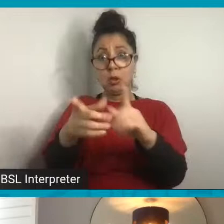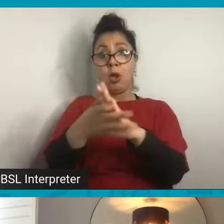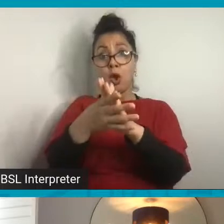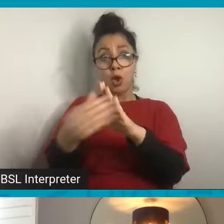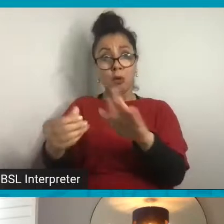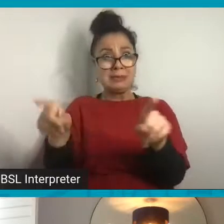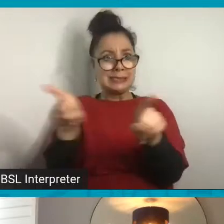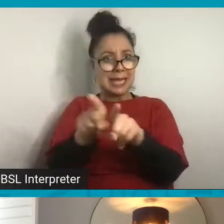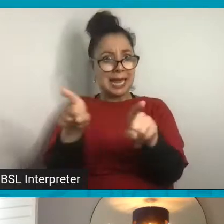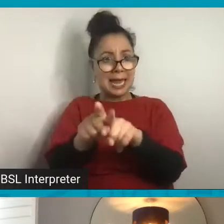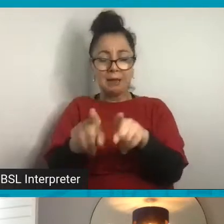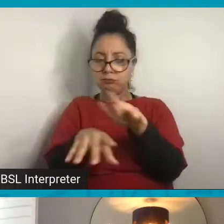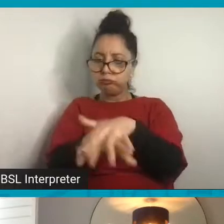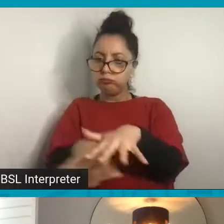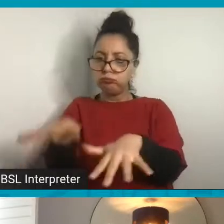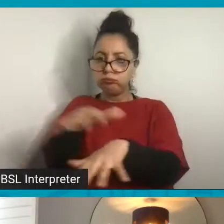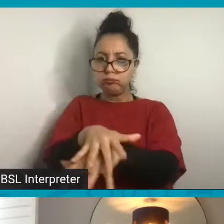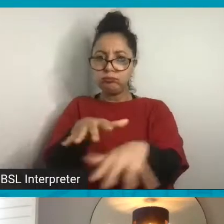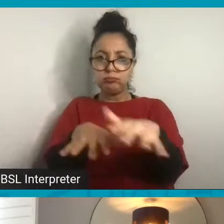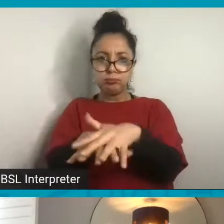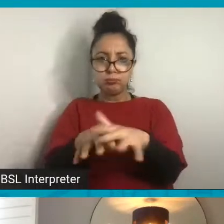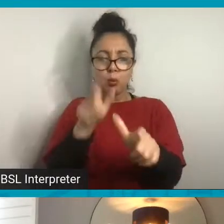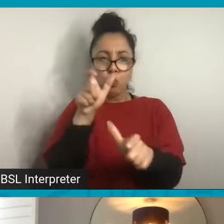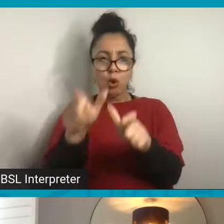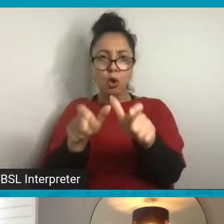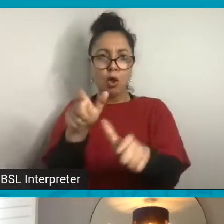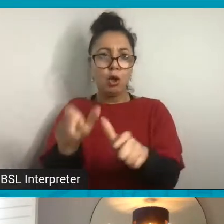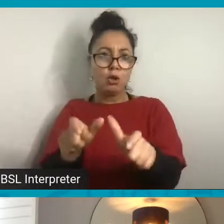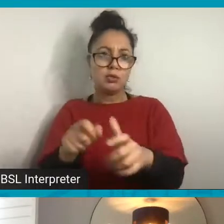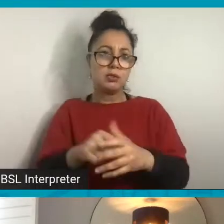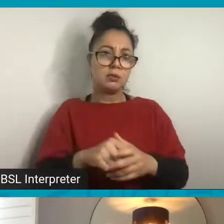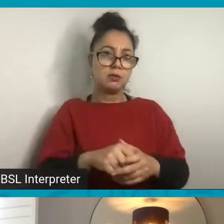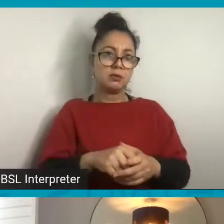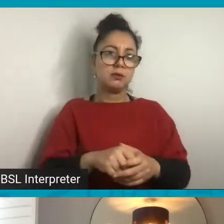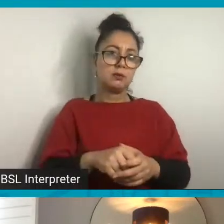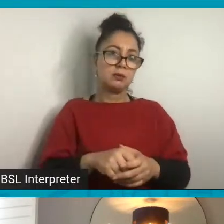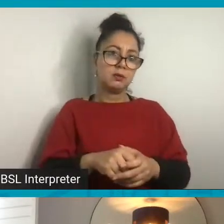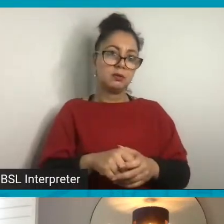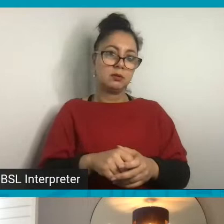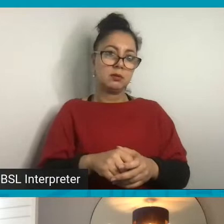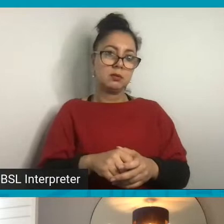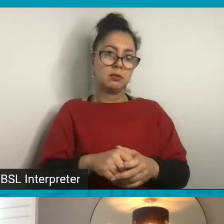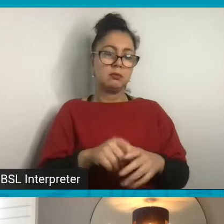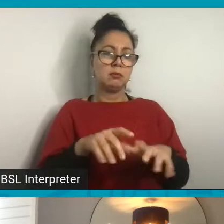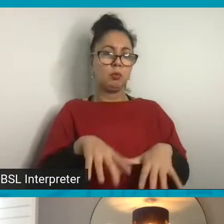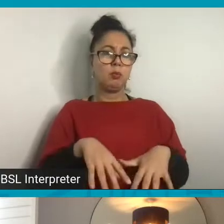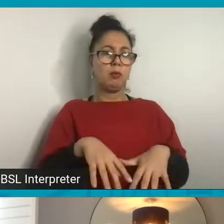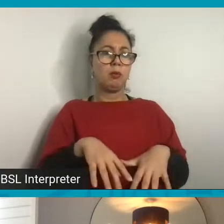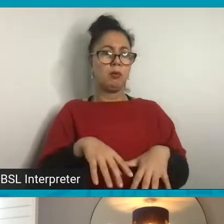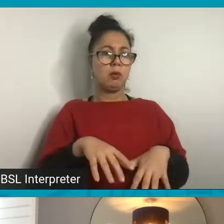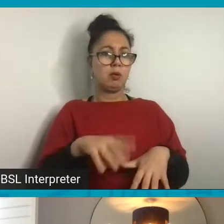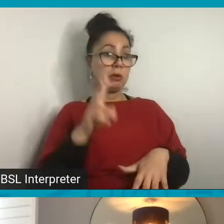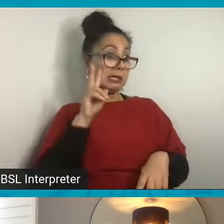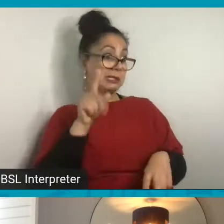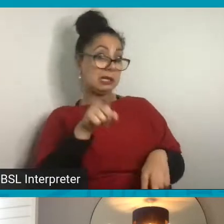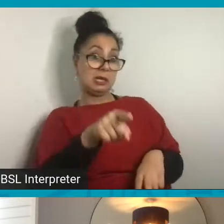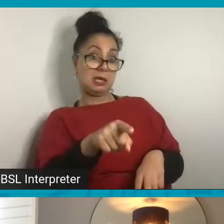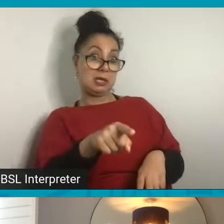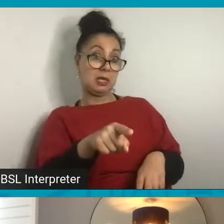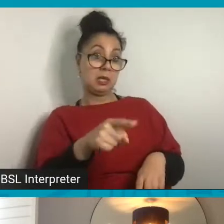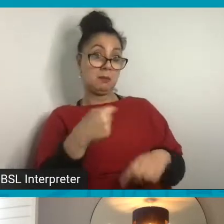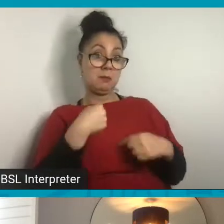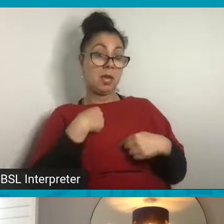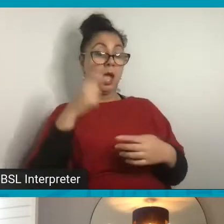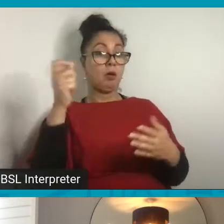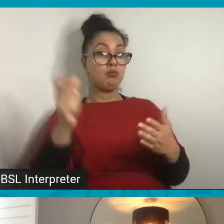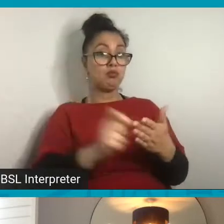all onto the page, because we are just at the beginning, when we warmed up, you can see here, I'm